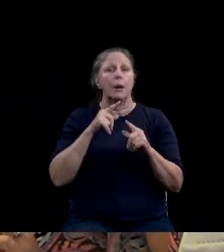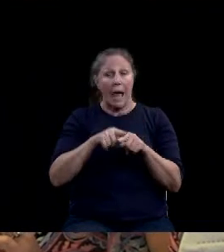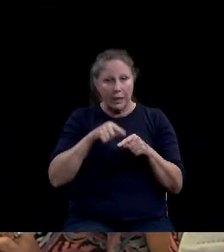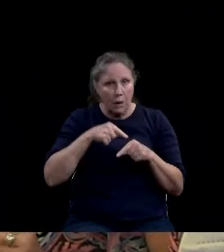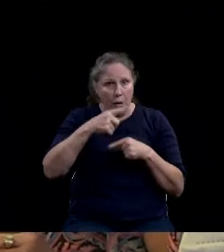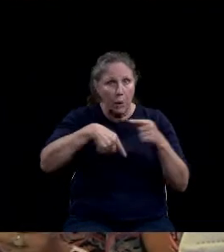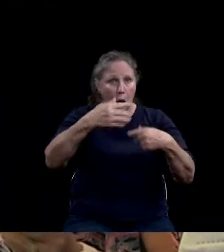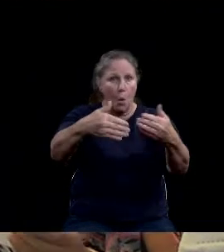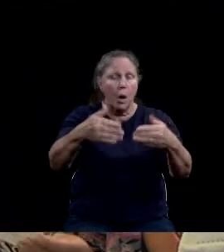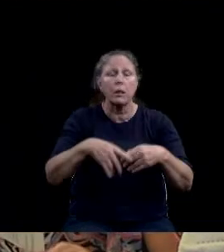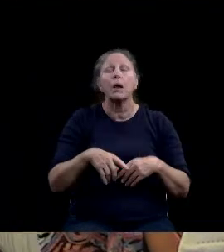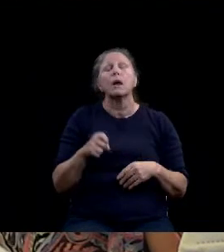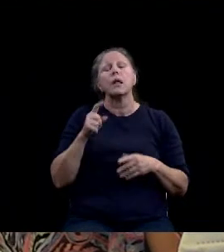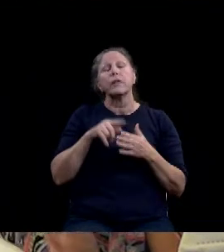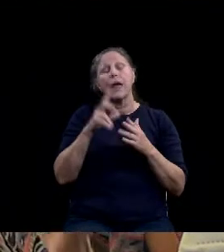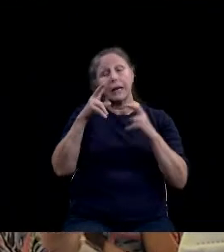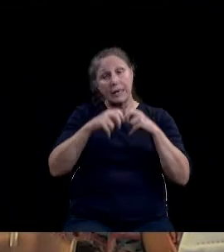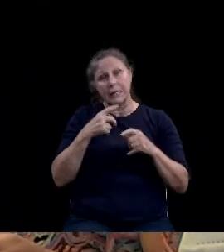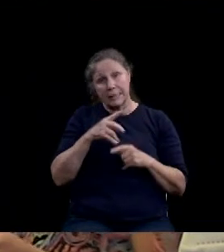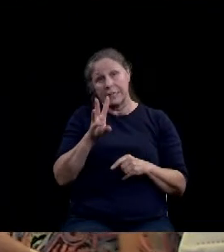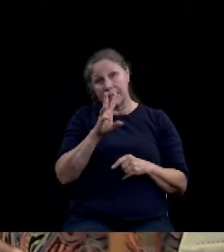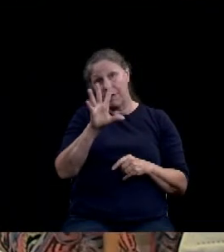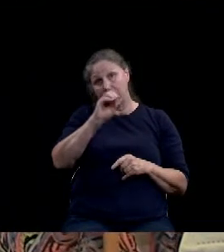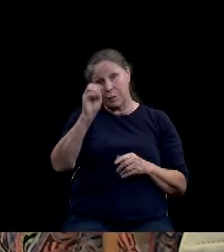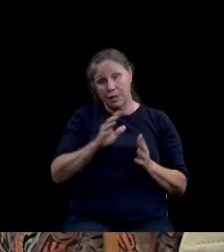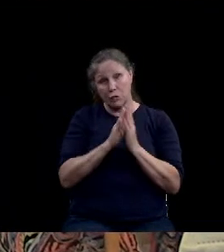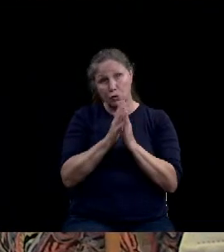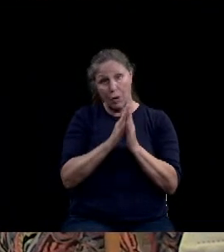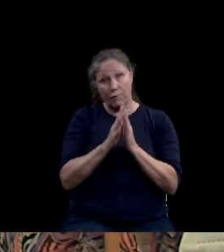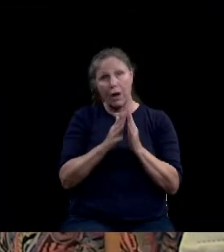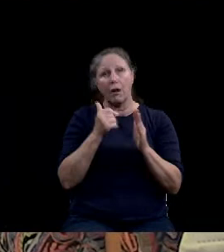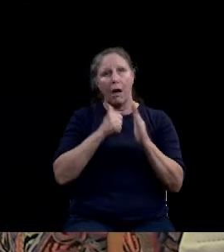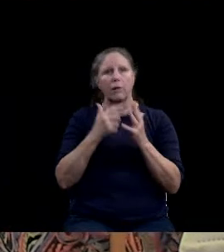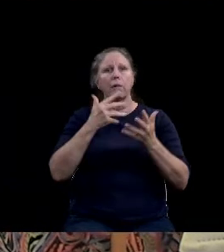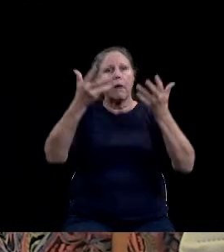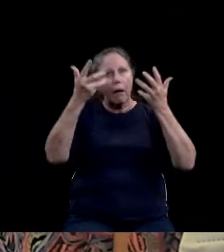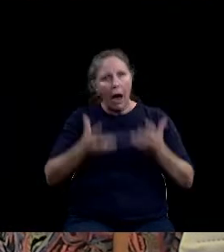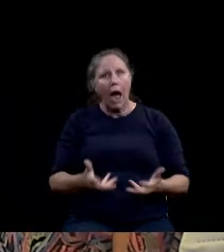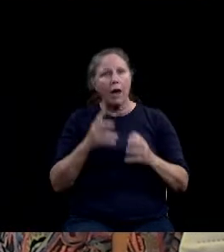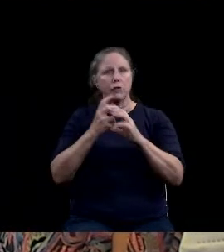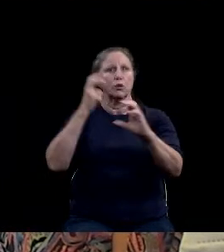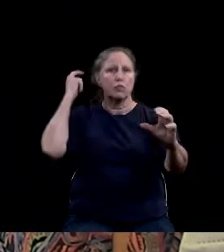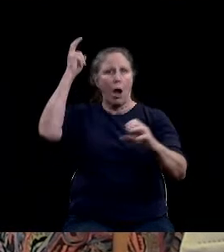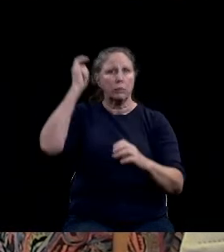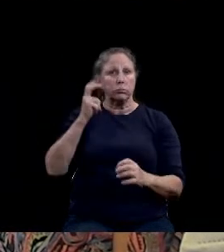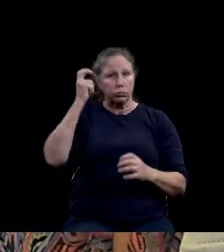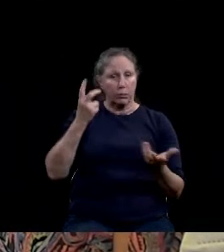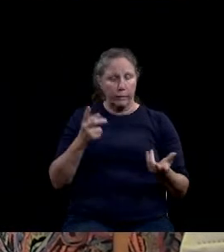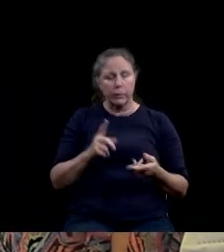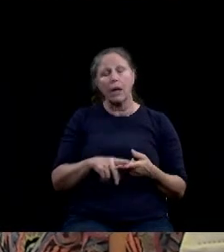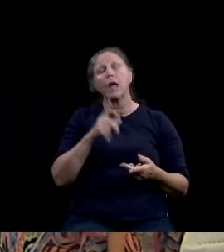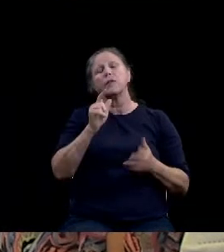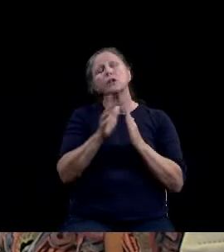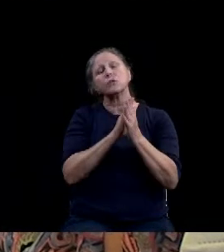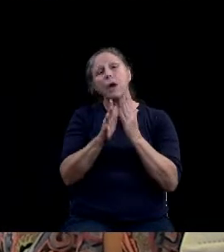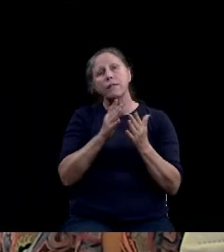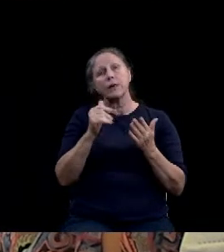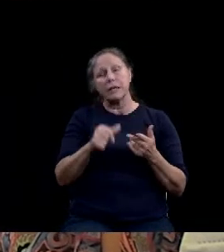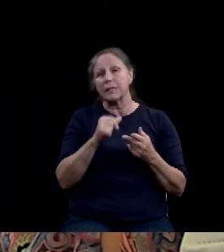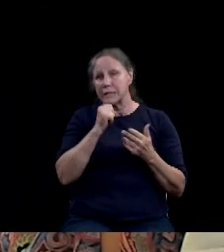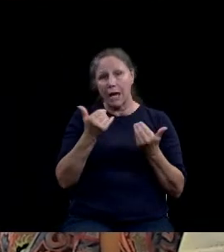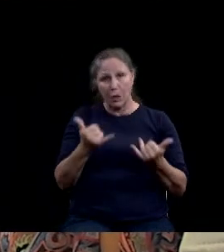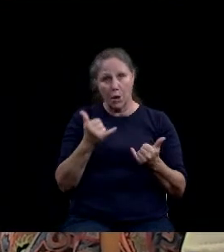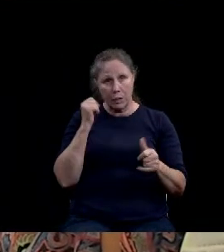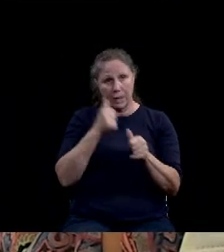% of the traffic will fall under the classification of heavy vehicles. The traffic data is not current and TxDOT or the city of Waco should be required to establish